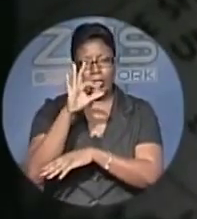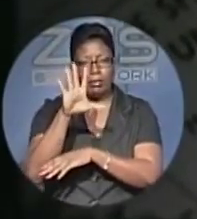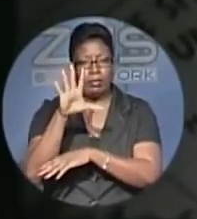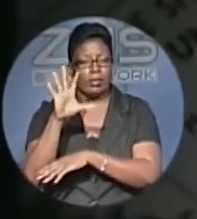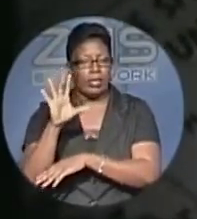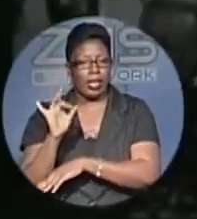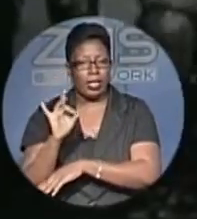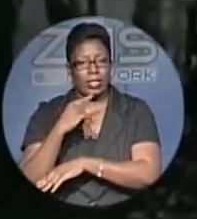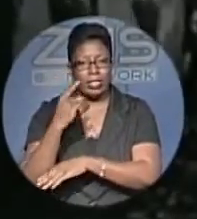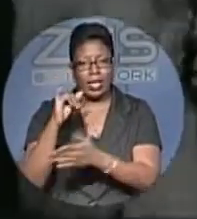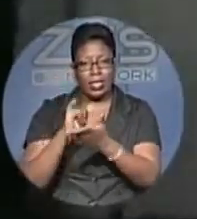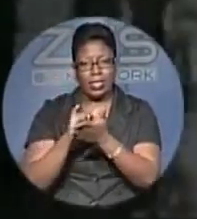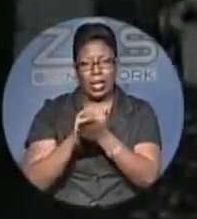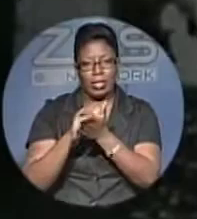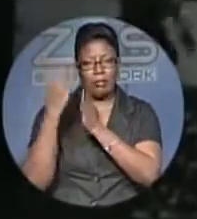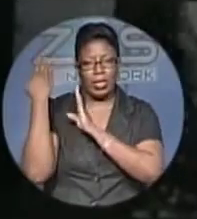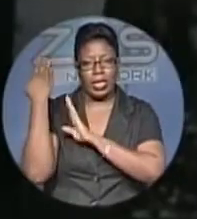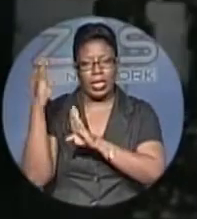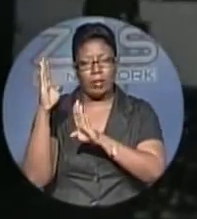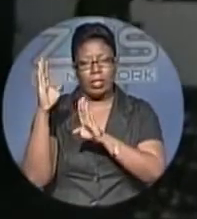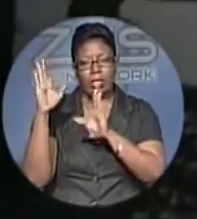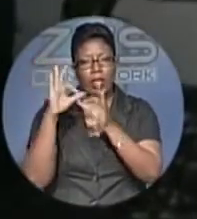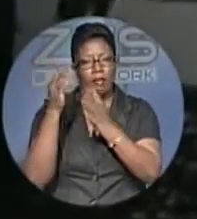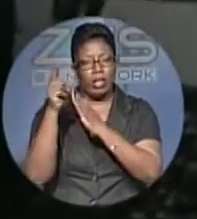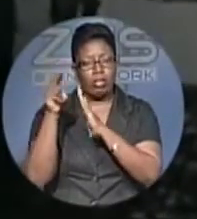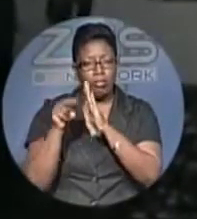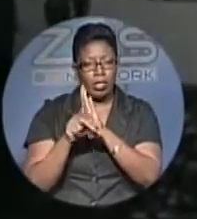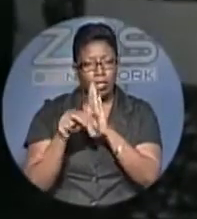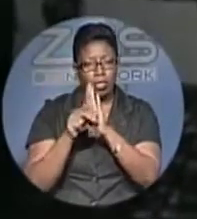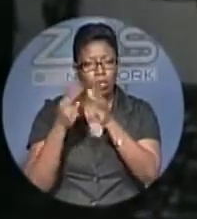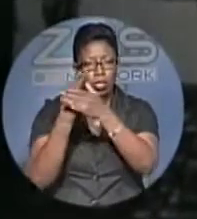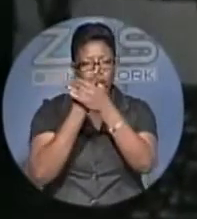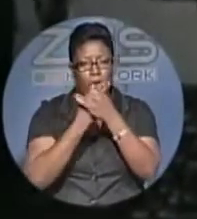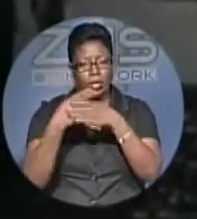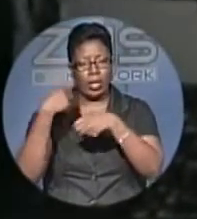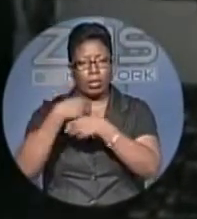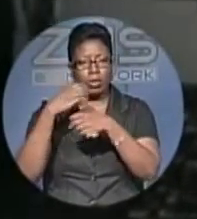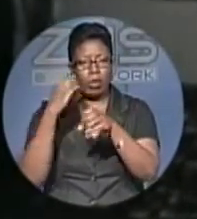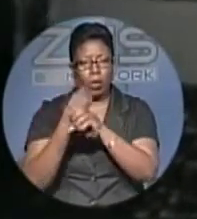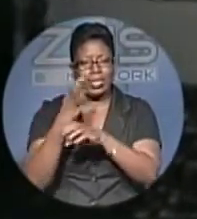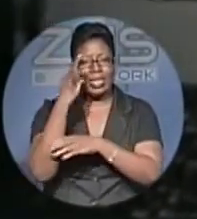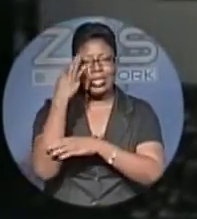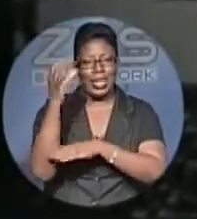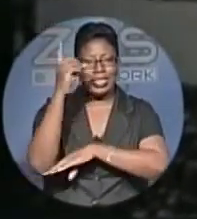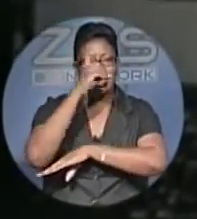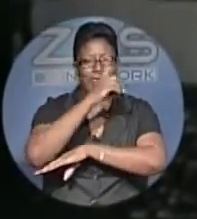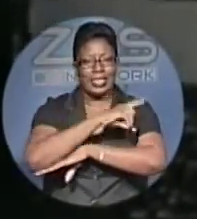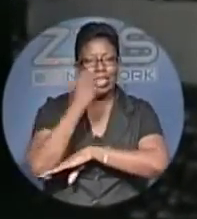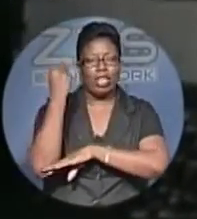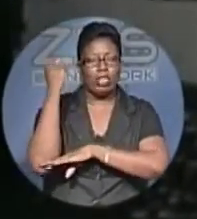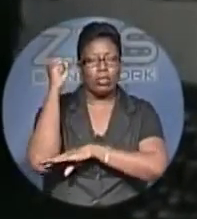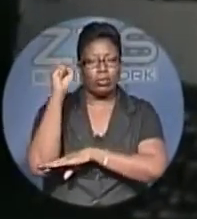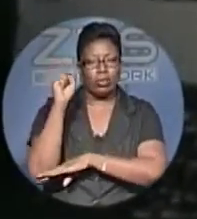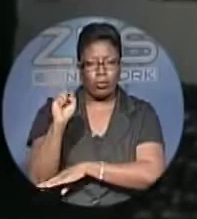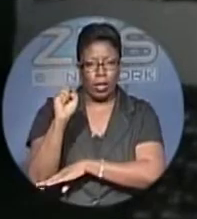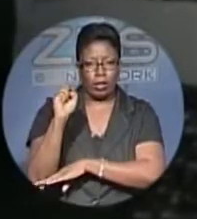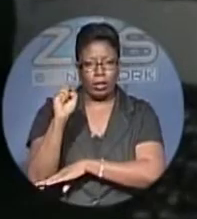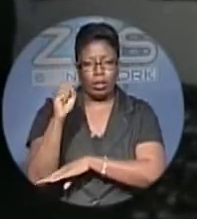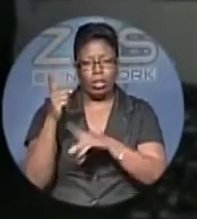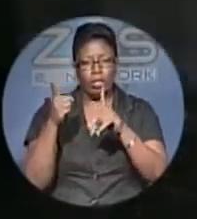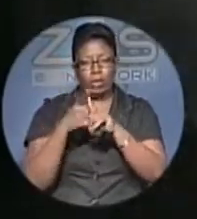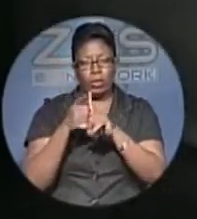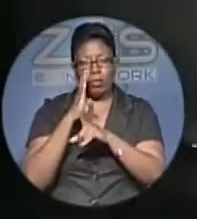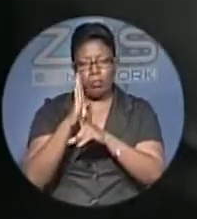they say it would be his Bahamas Federation of Labor Unions that would cause the 19-day general strike of 1958 to be